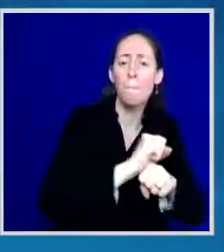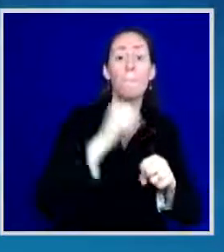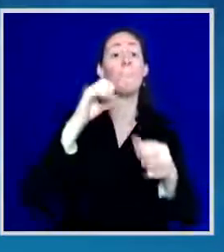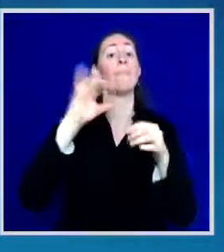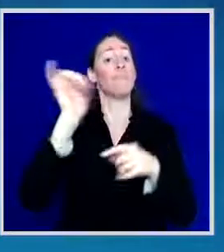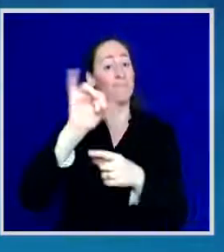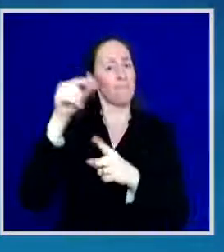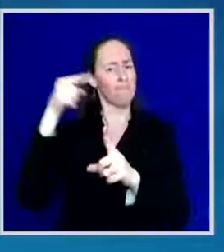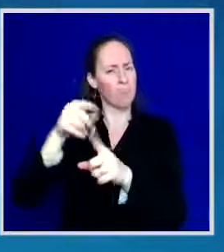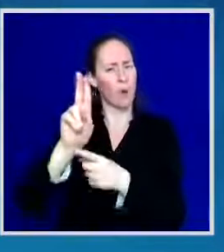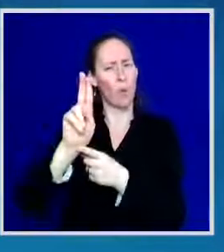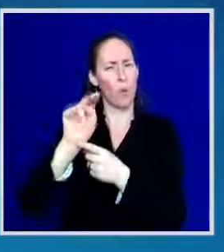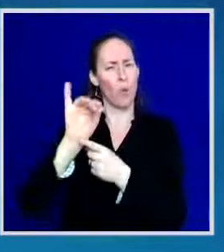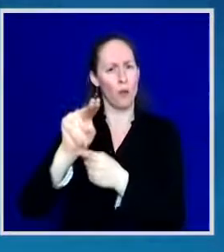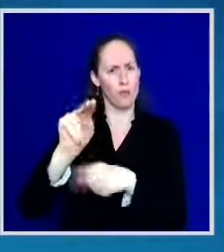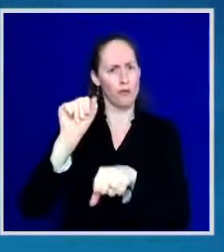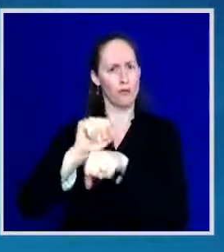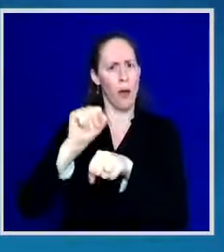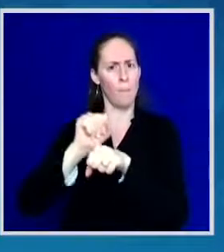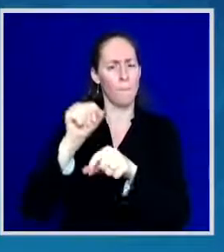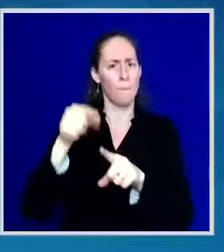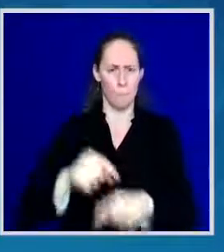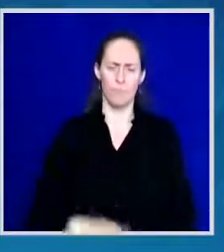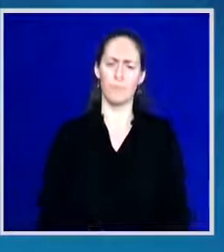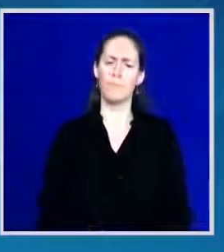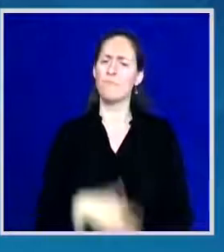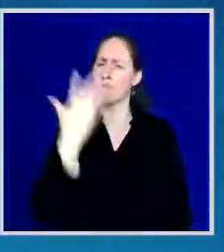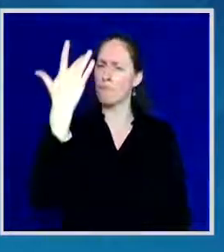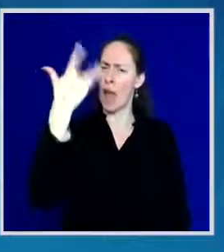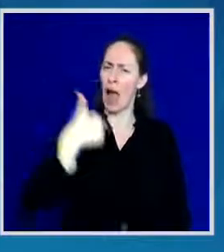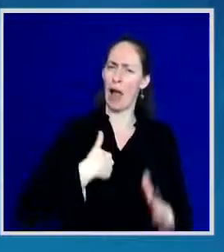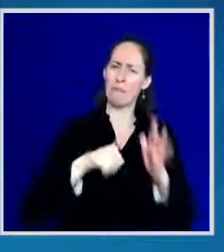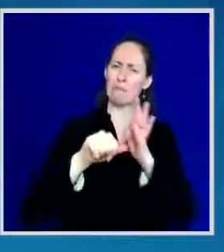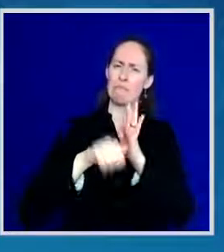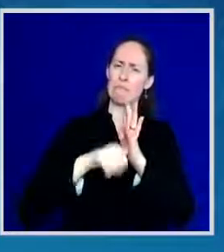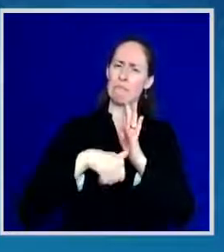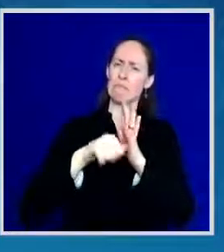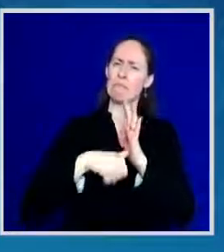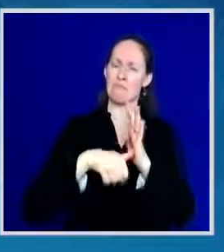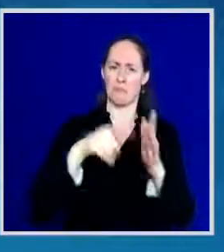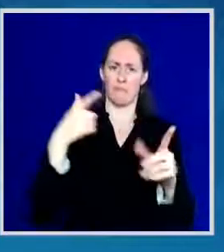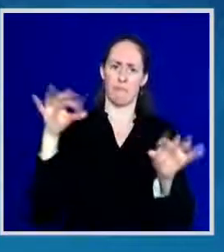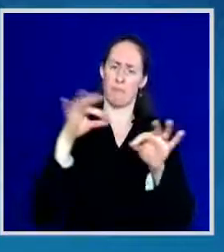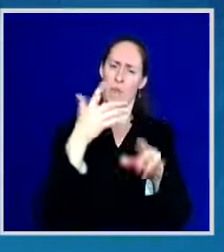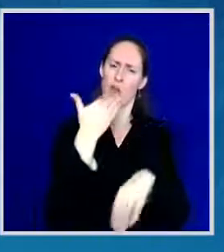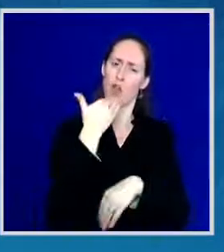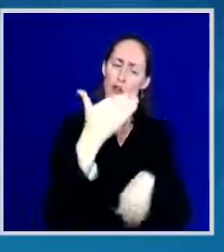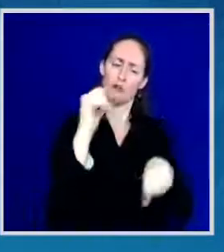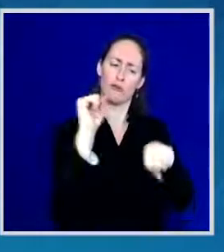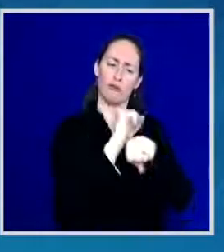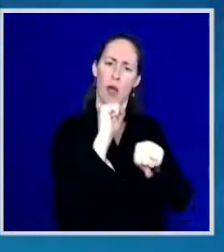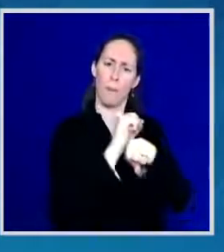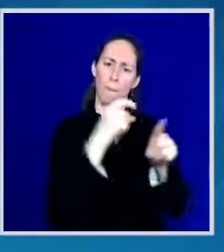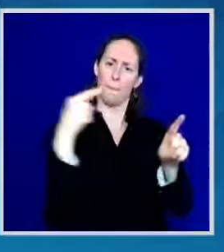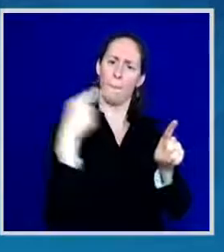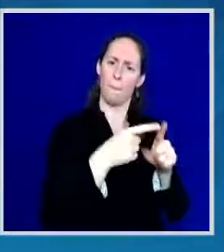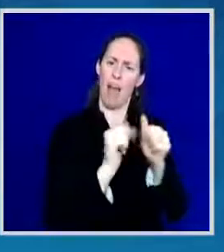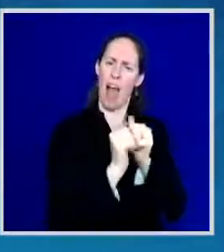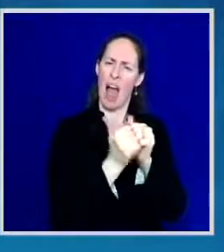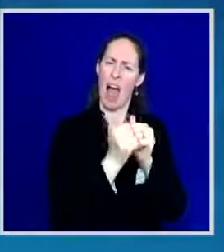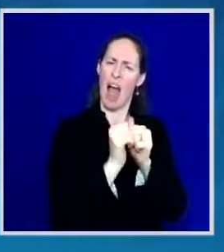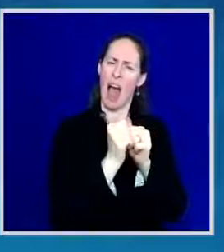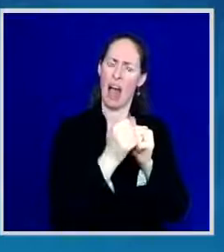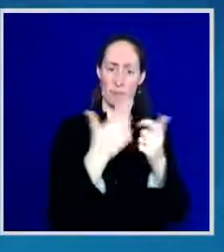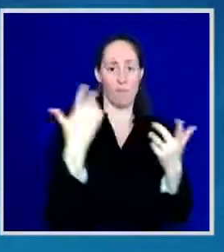before, I will say it again, the best path to a good job is through a strong union. So the American Jobs